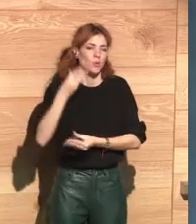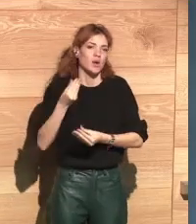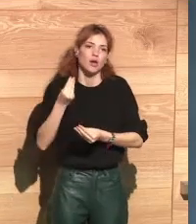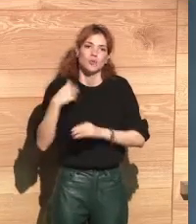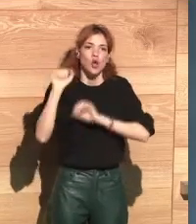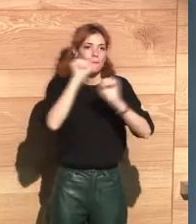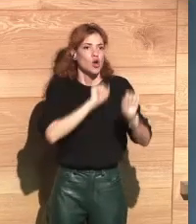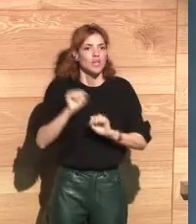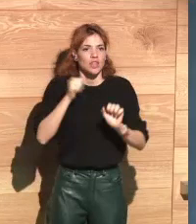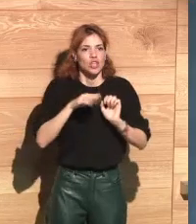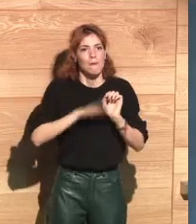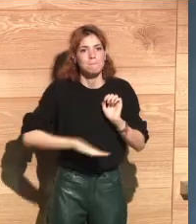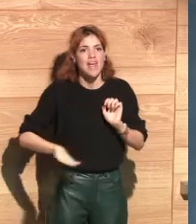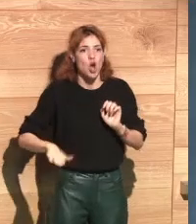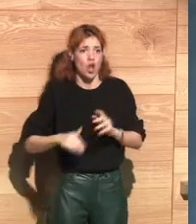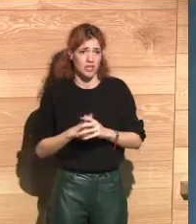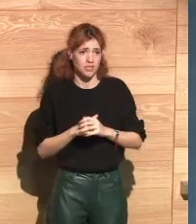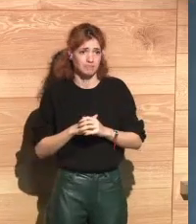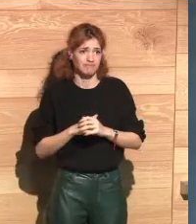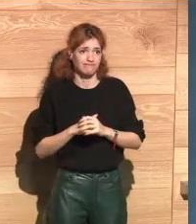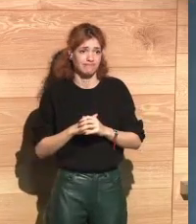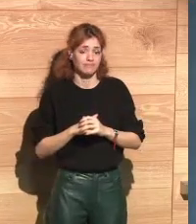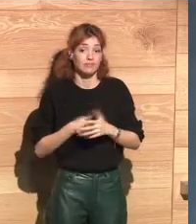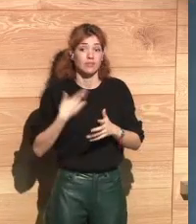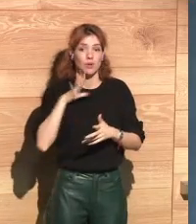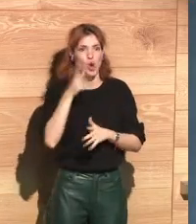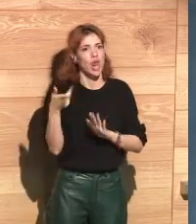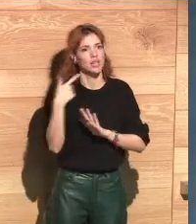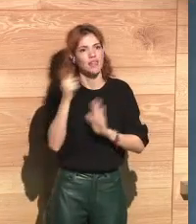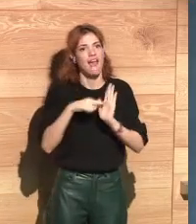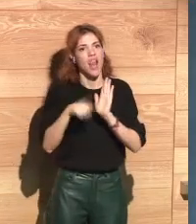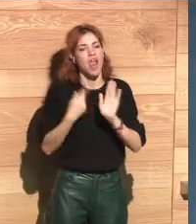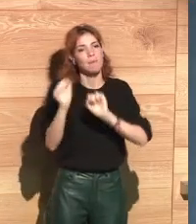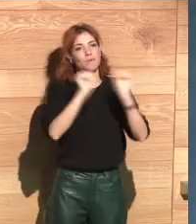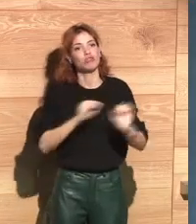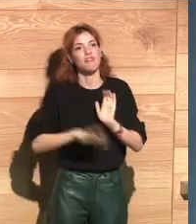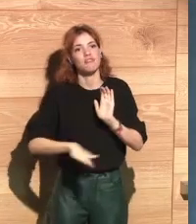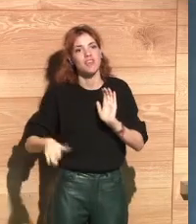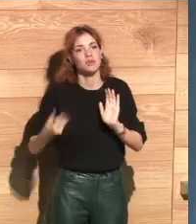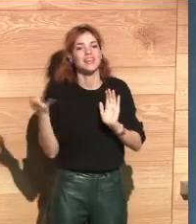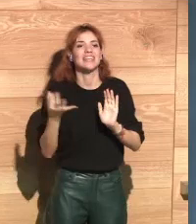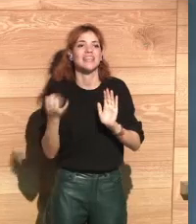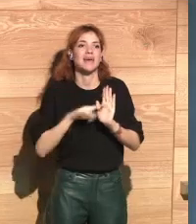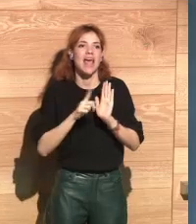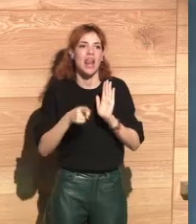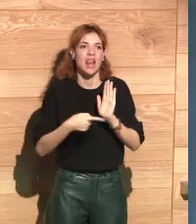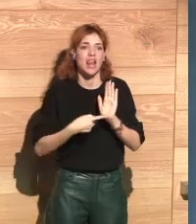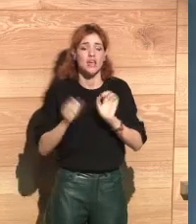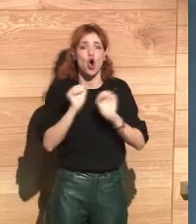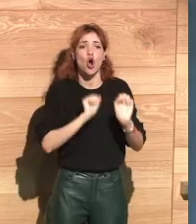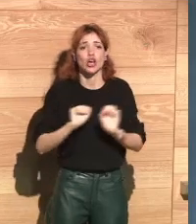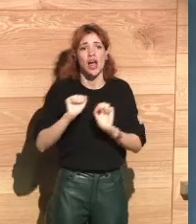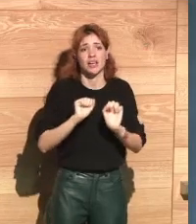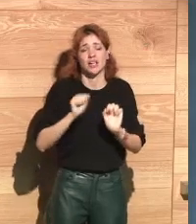minors, which is something that personally concerns me a lot. All the articles related to the protection of minors need to be developed